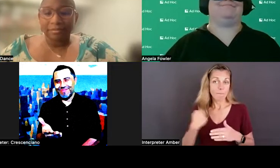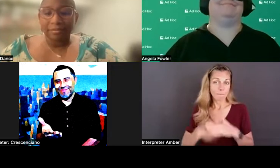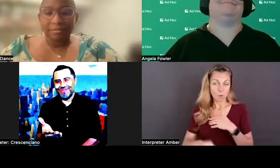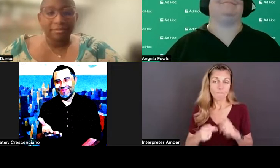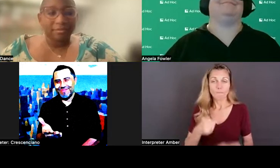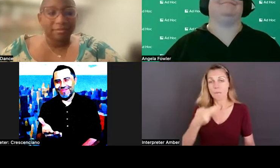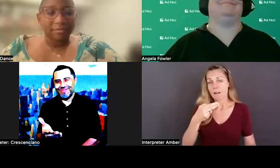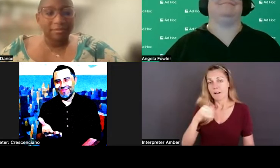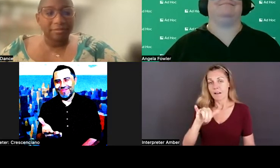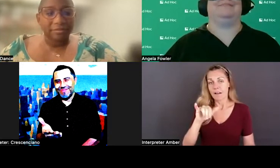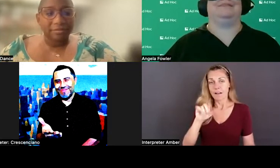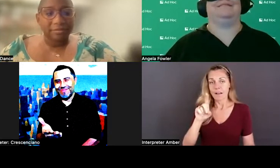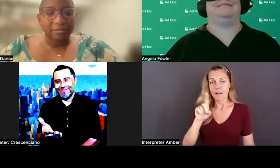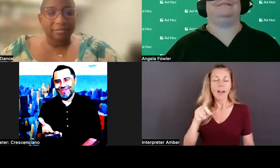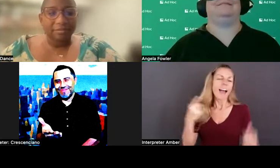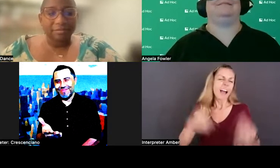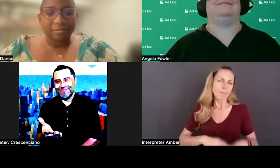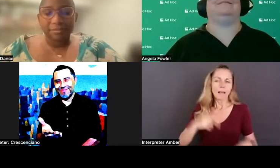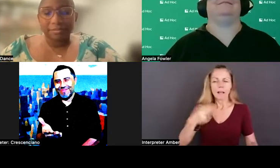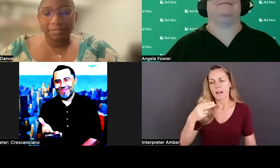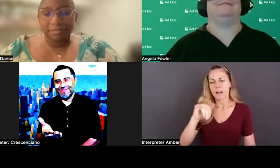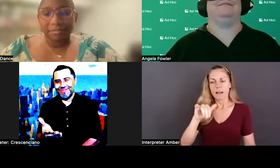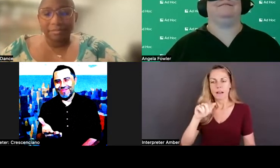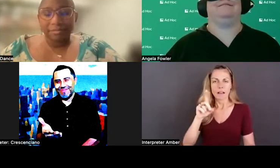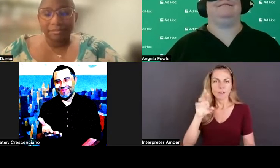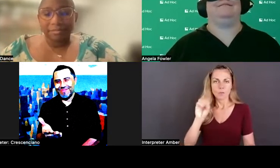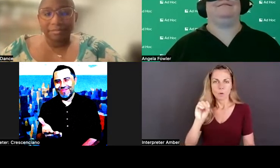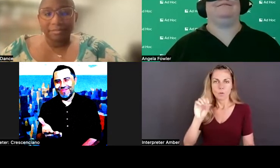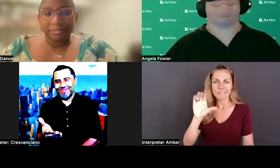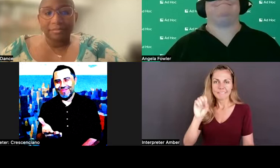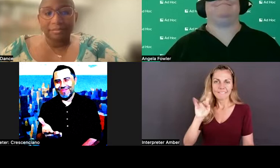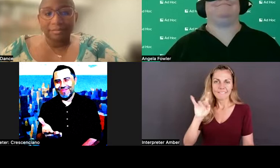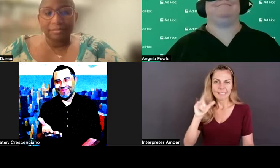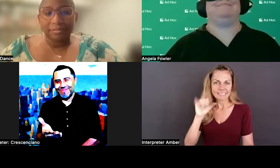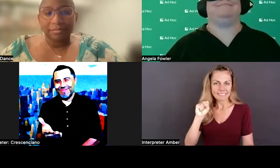essentially means water on the brain or brain hemorrhage.